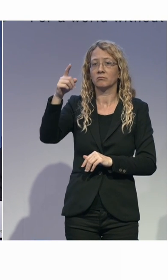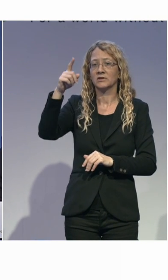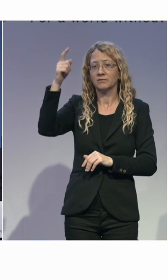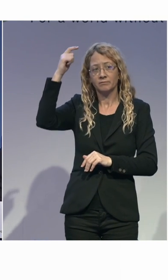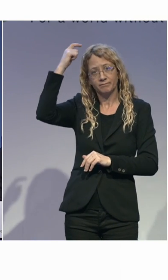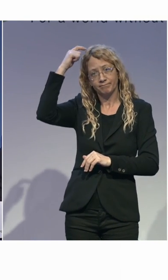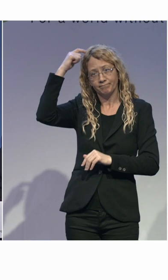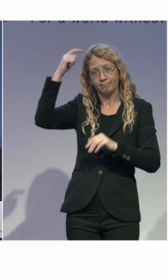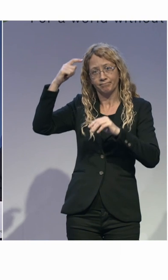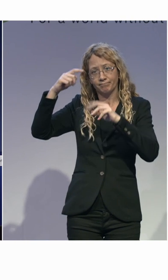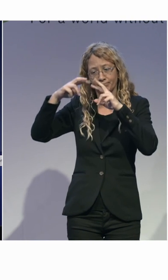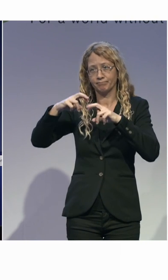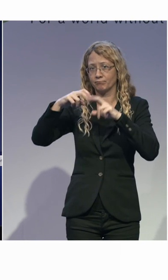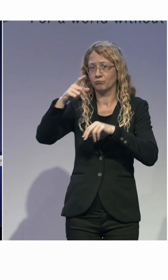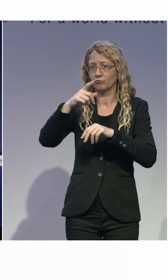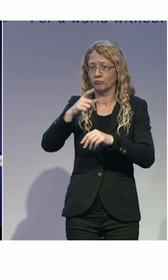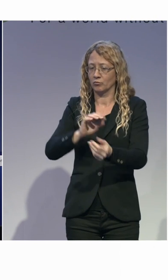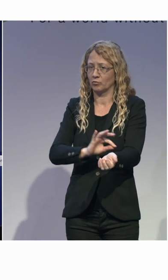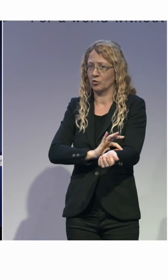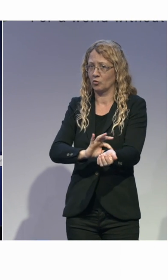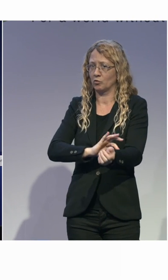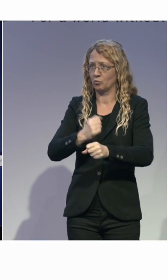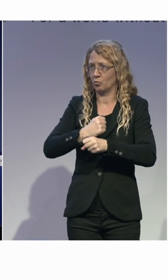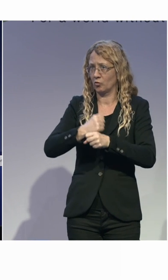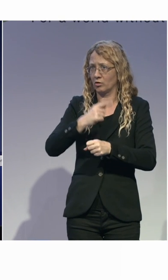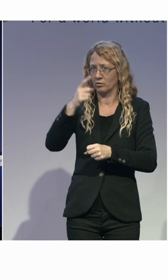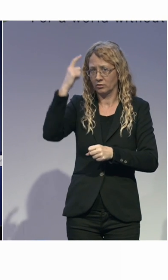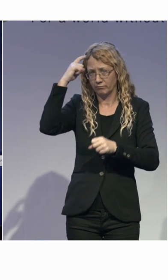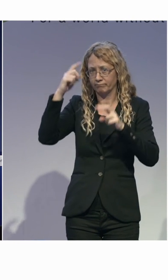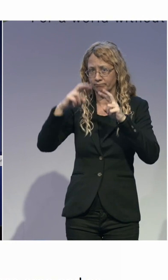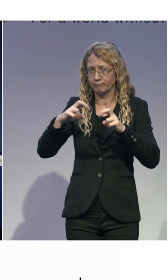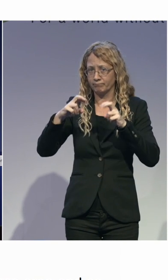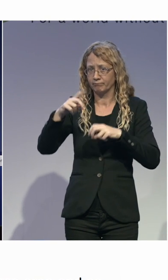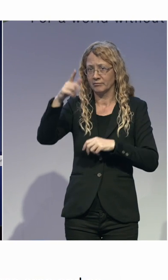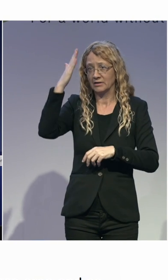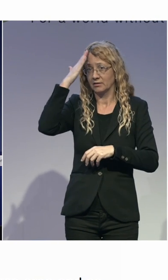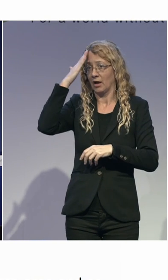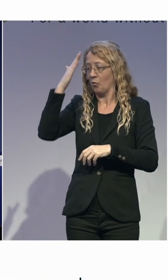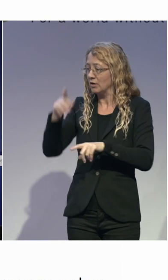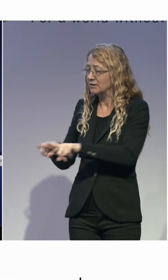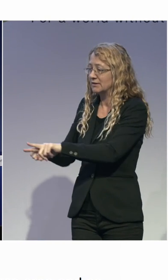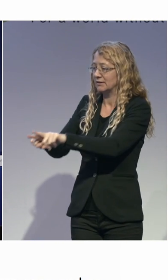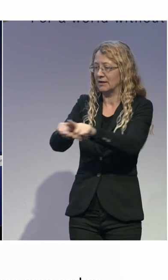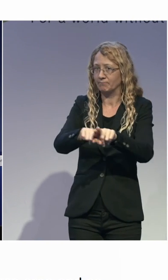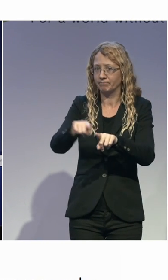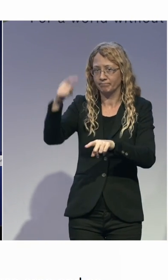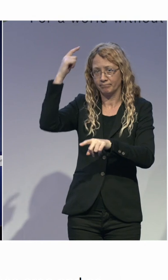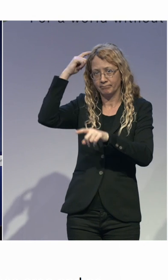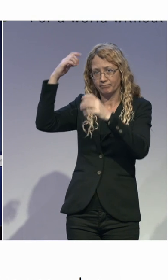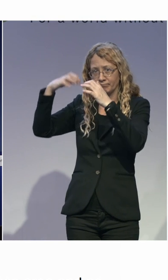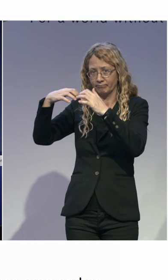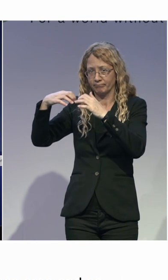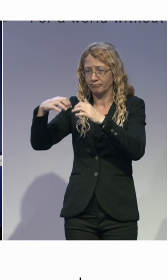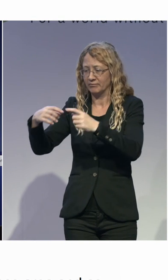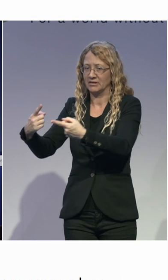as you know, there is no standard there. And, like MRI, you know, depending on the product you